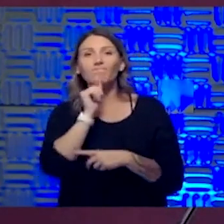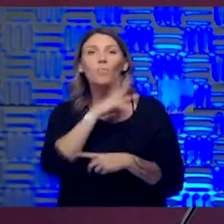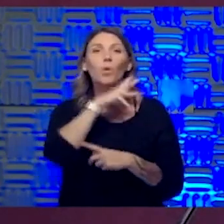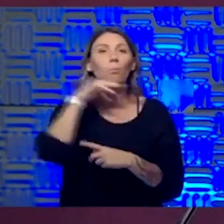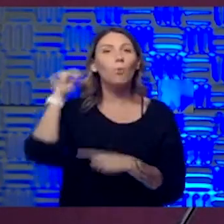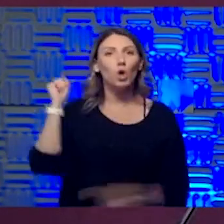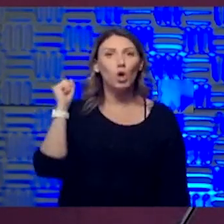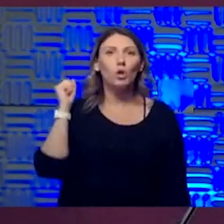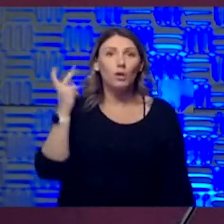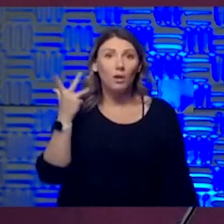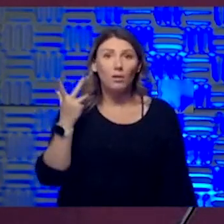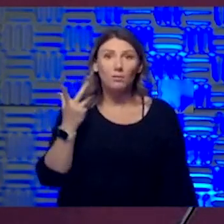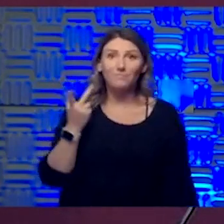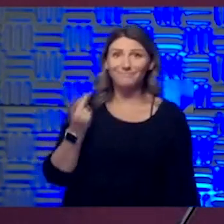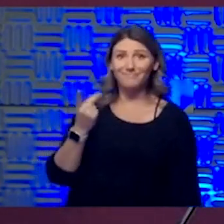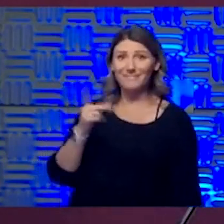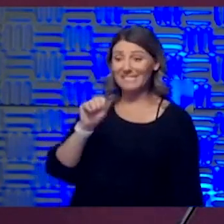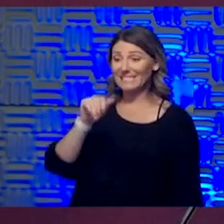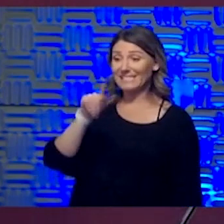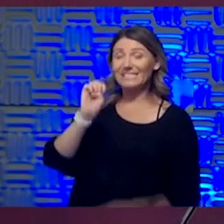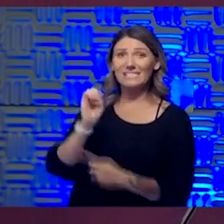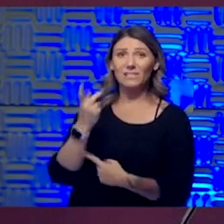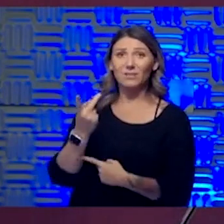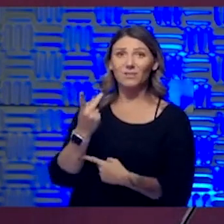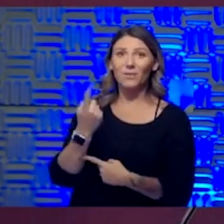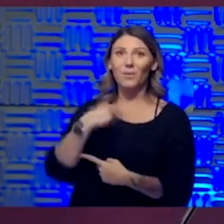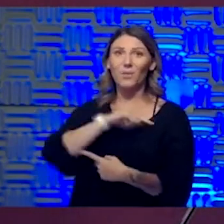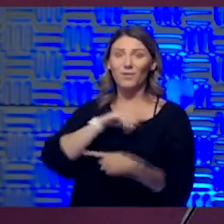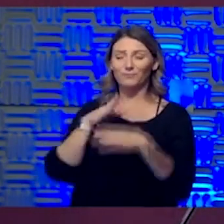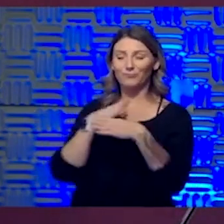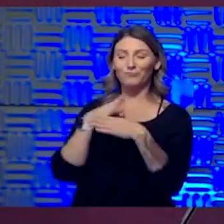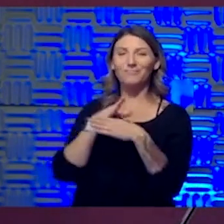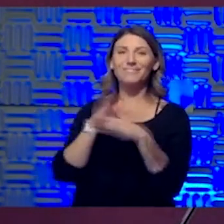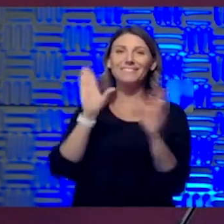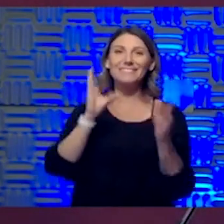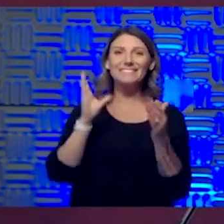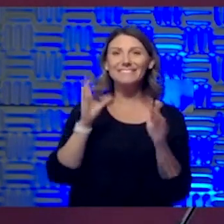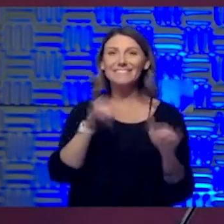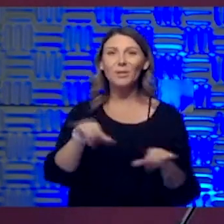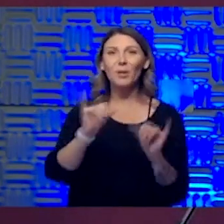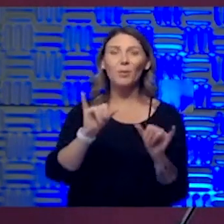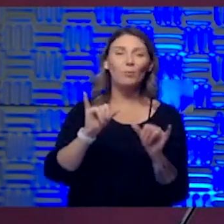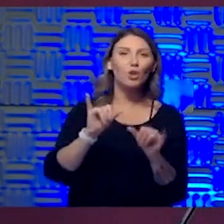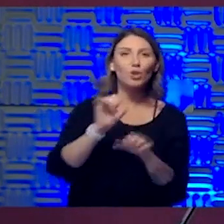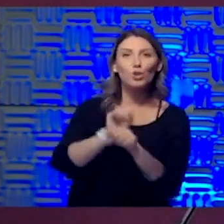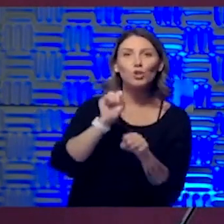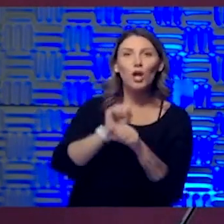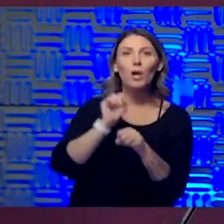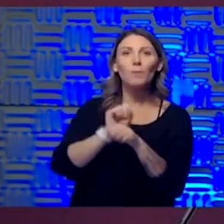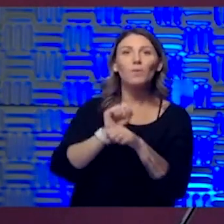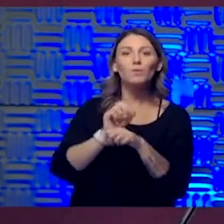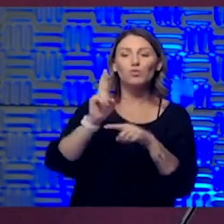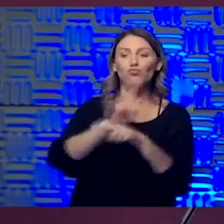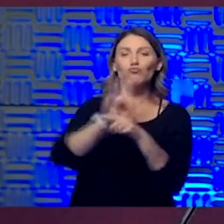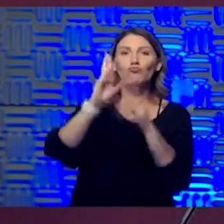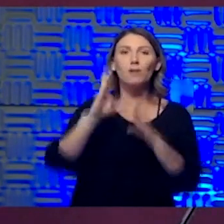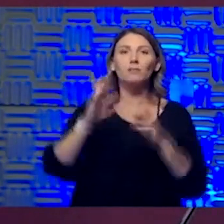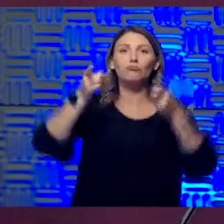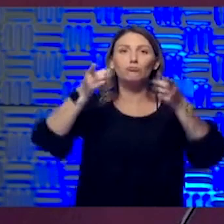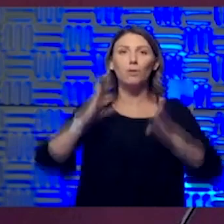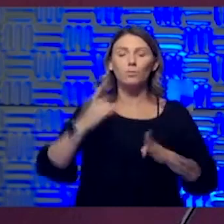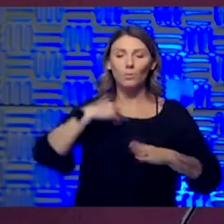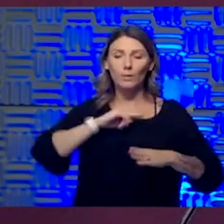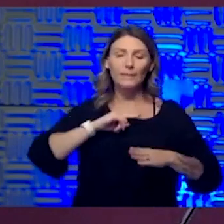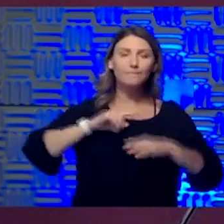me and Steve used to share a, a, a similar job occupation, which was residency director. Uh, so we, we train young people